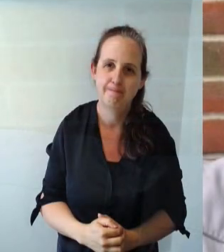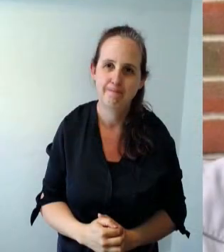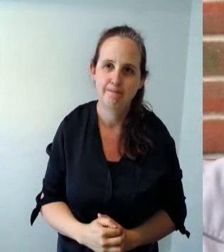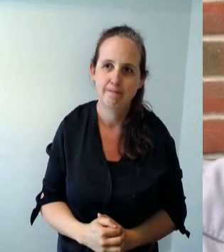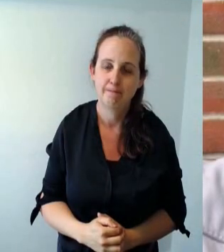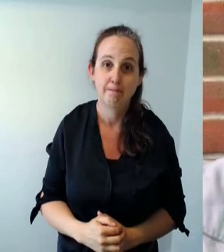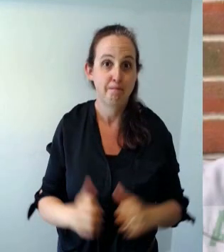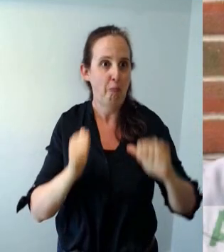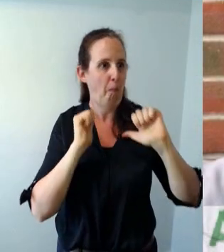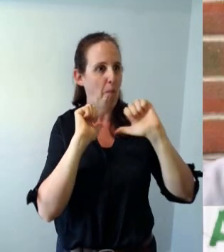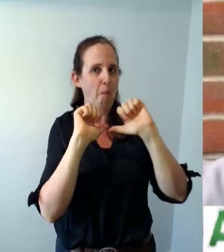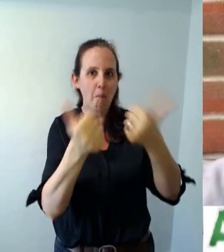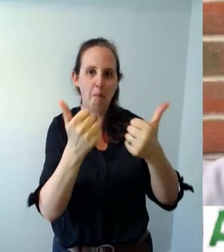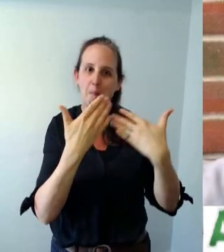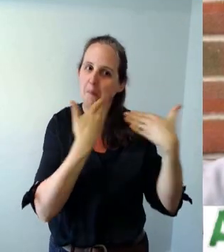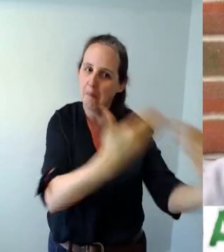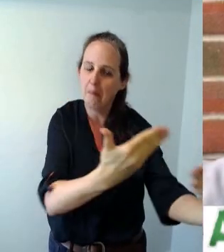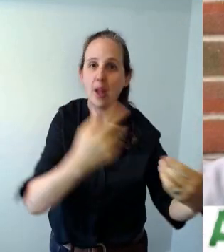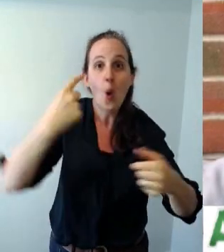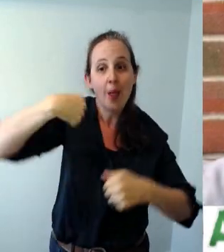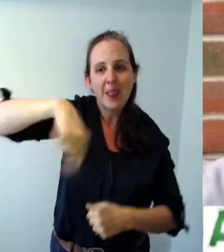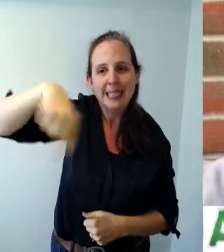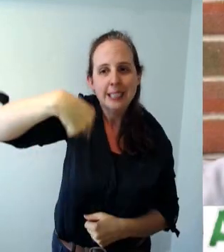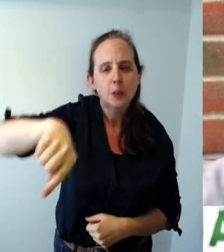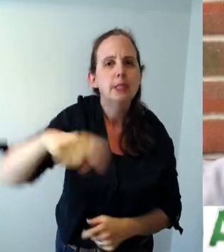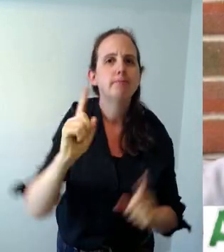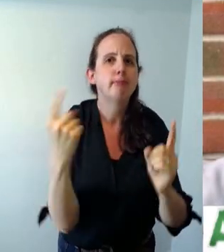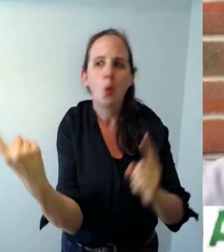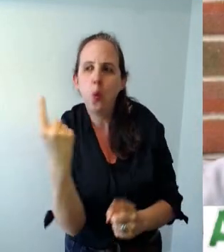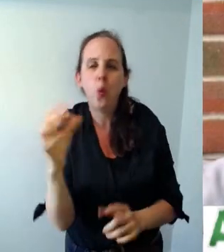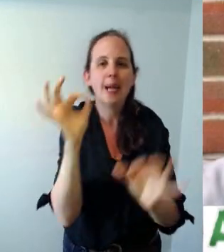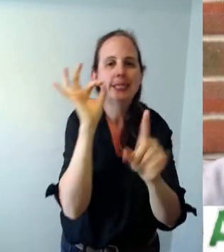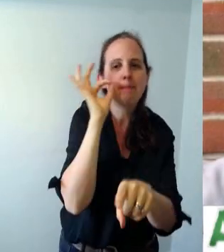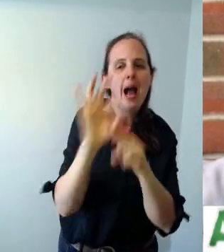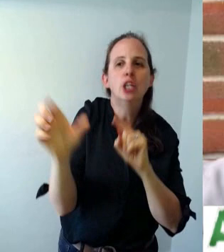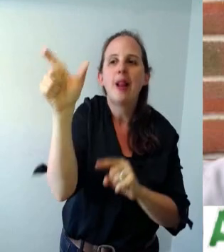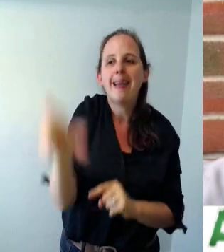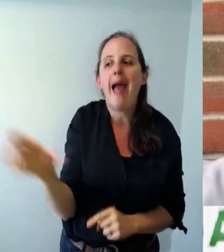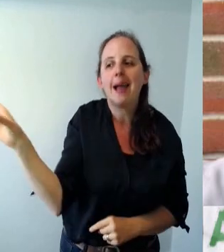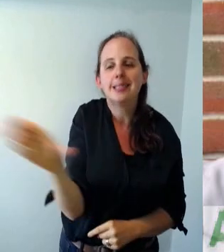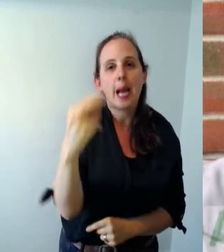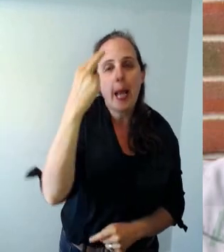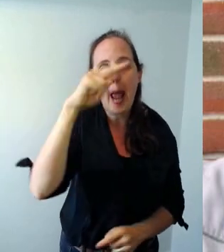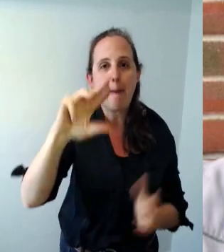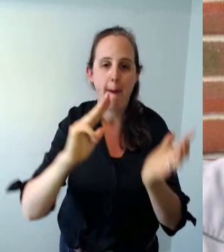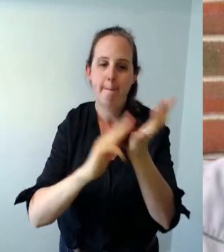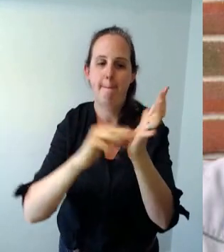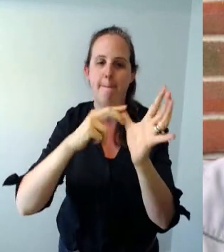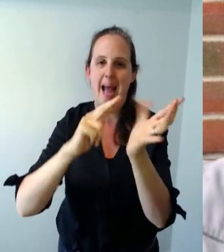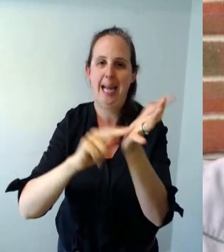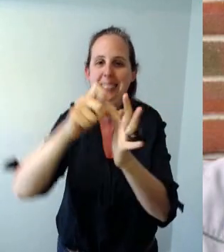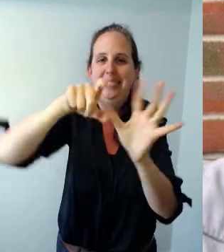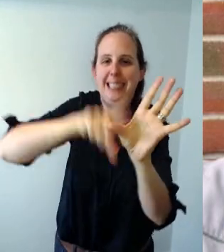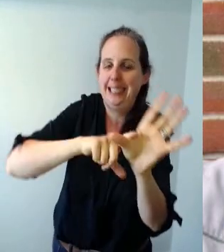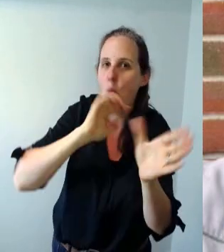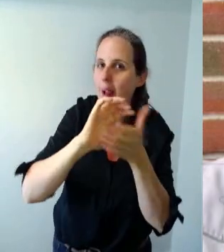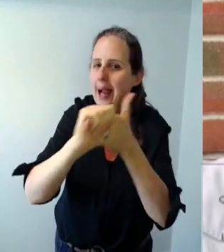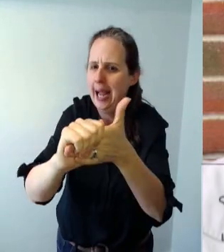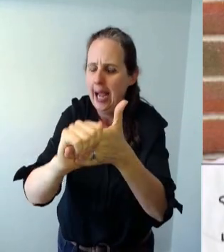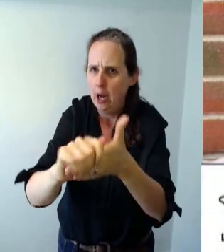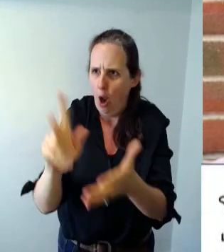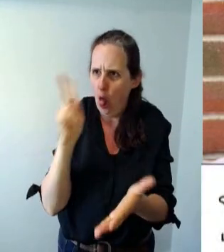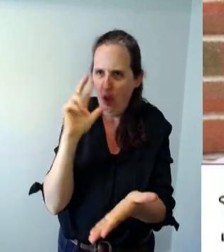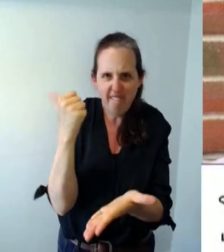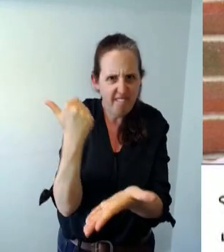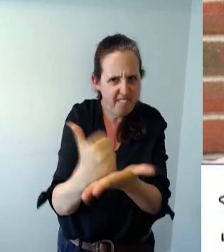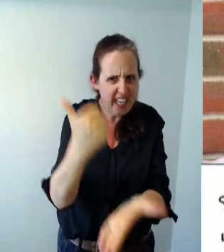okay so this week we have special guest mandy joining us and she is looking particularly gorgeous today she has gone